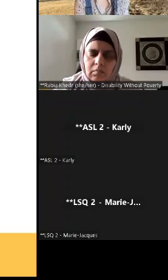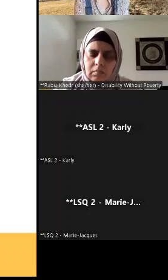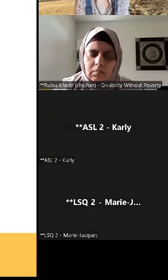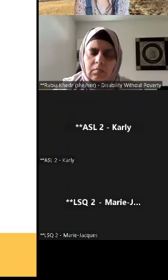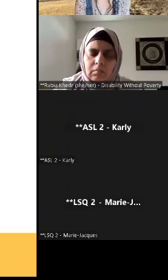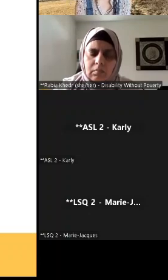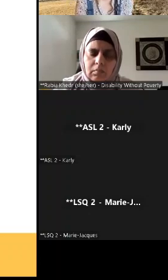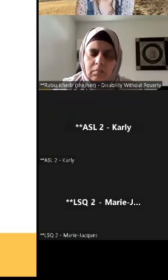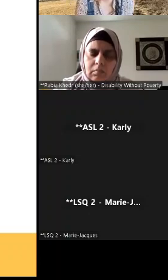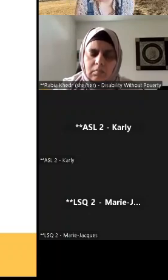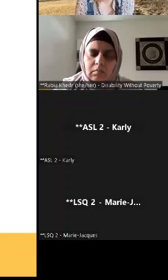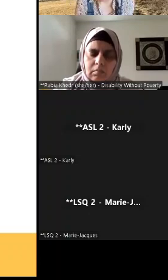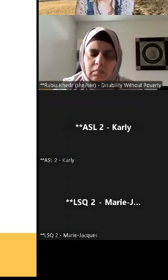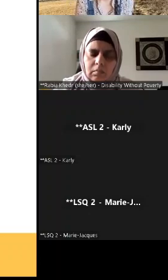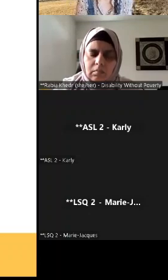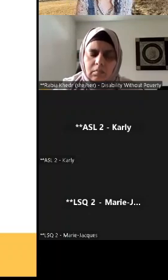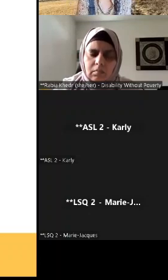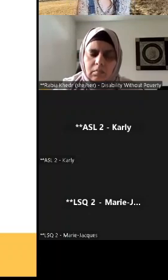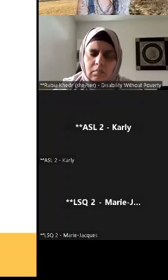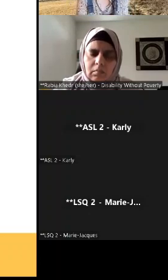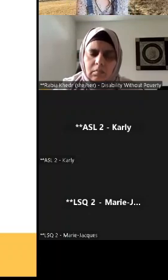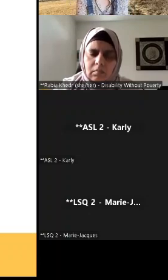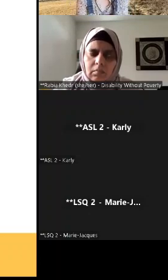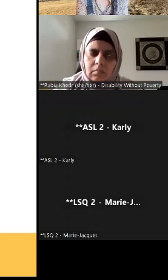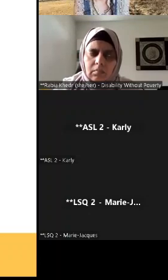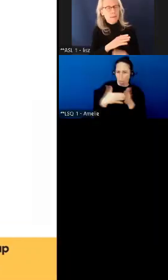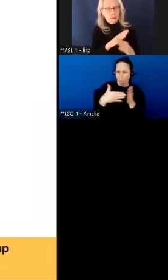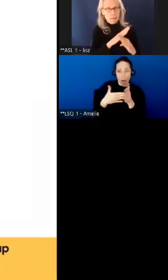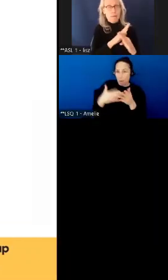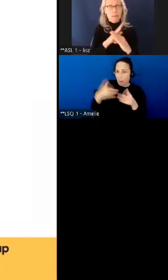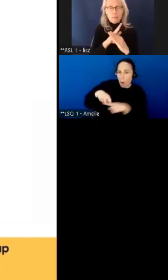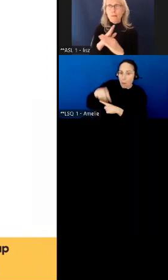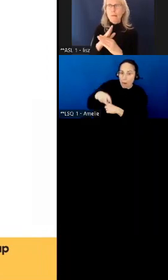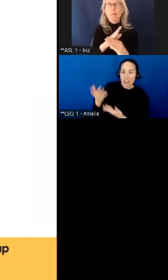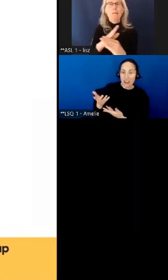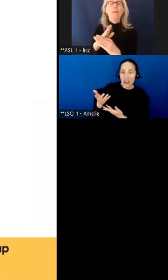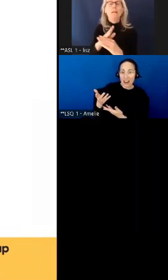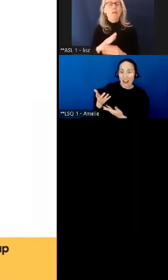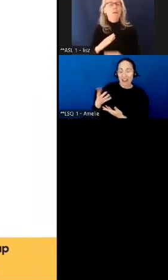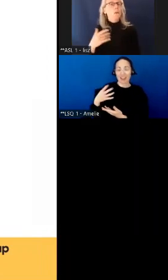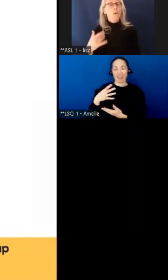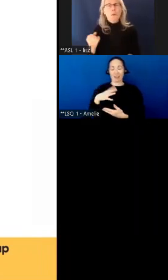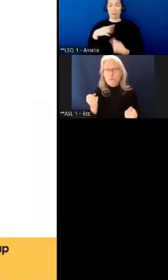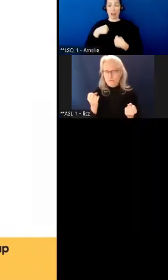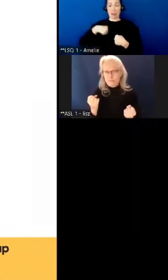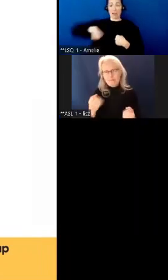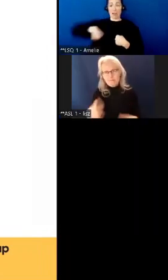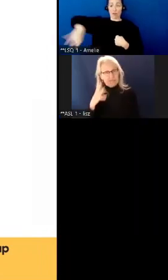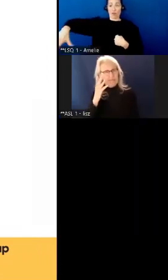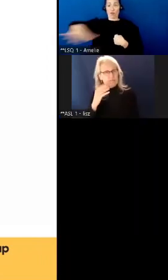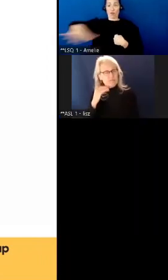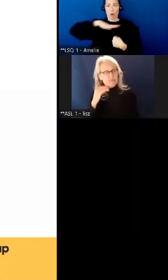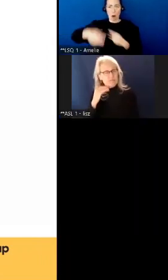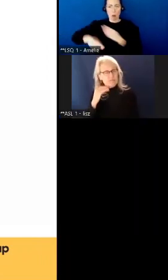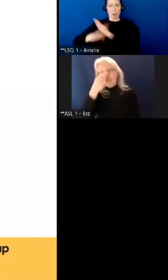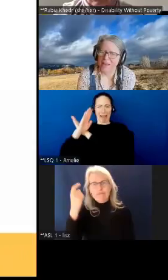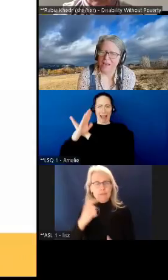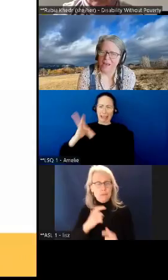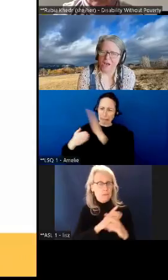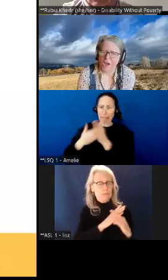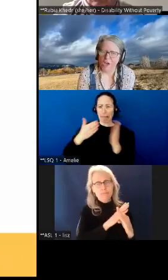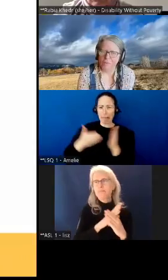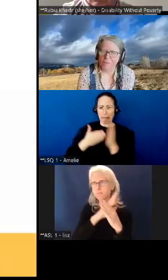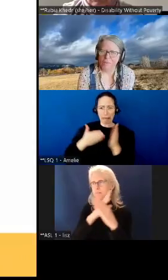um that's us right how many hoops have we all been through of any shape size length you name